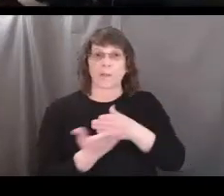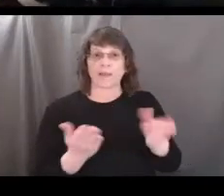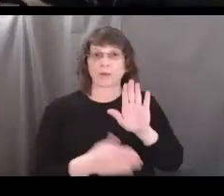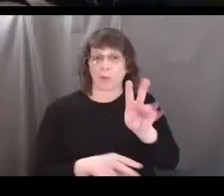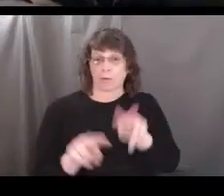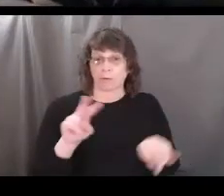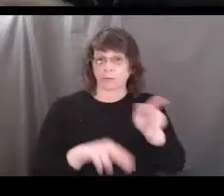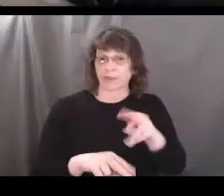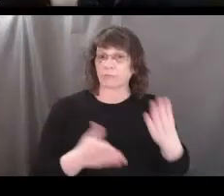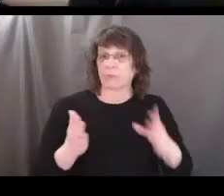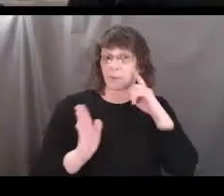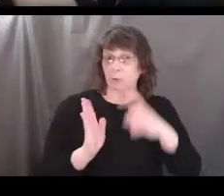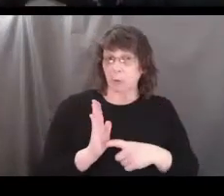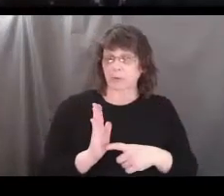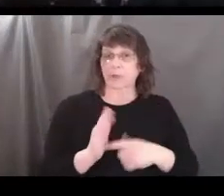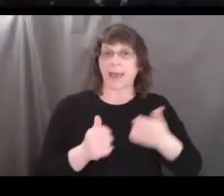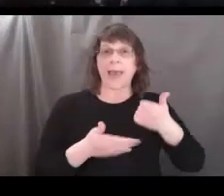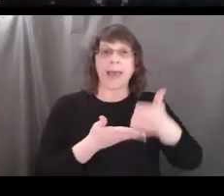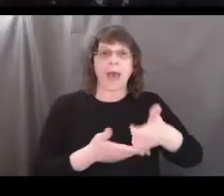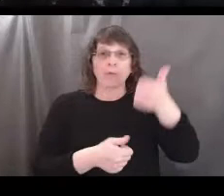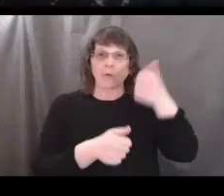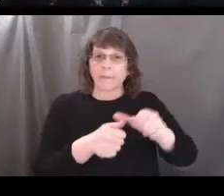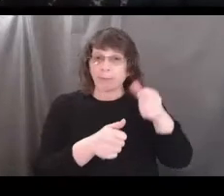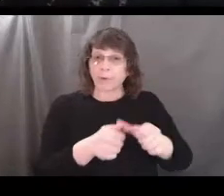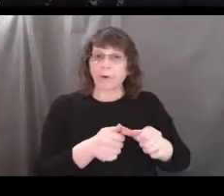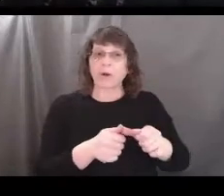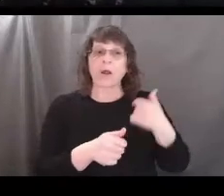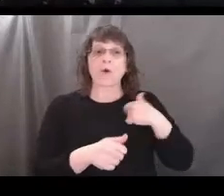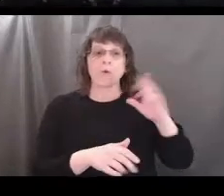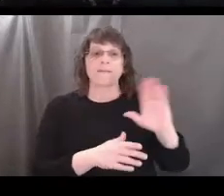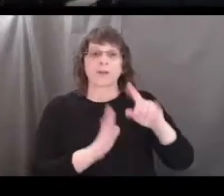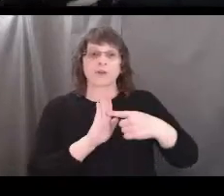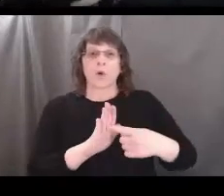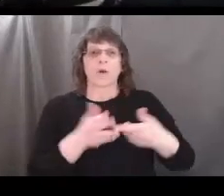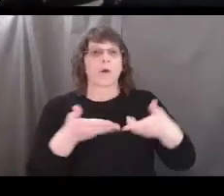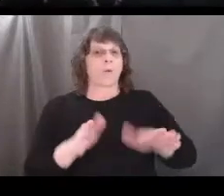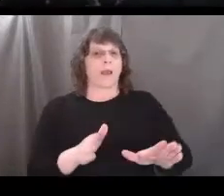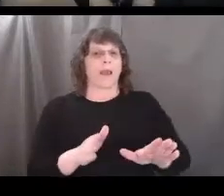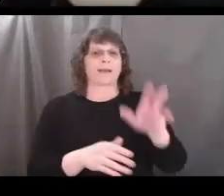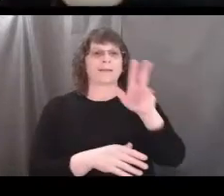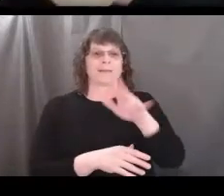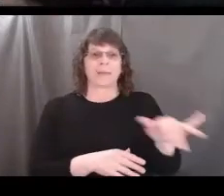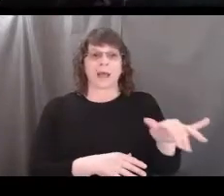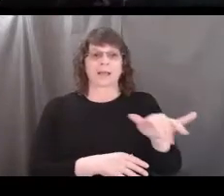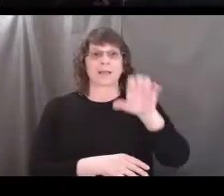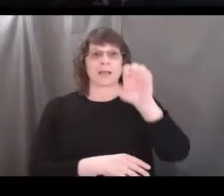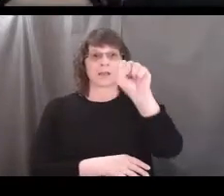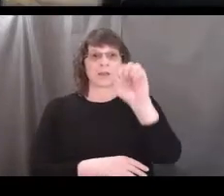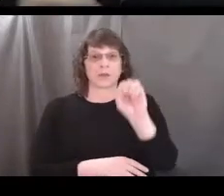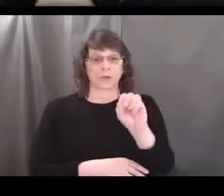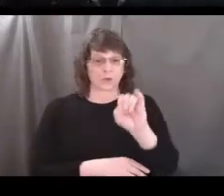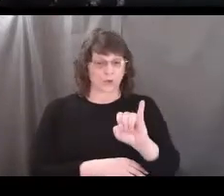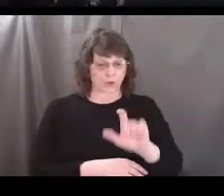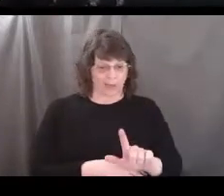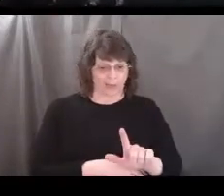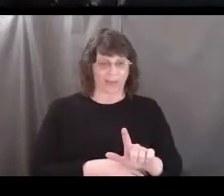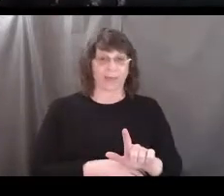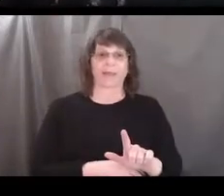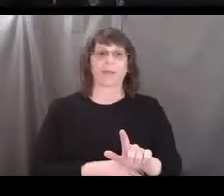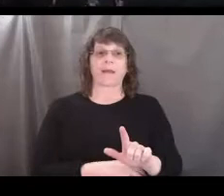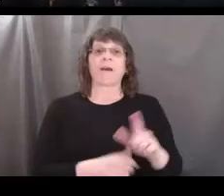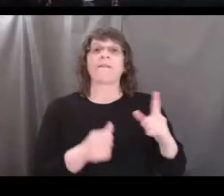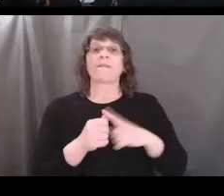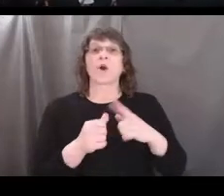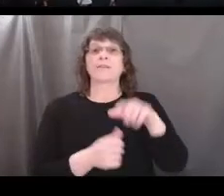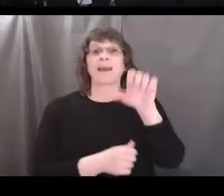observations. To help you remember these ingredients, we have presented them in a way that spells out soil. The first